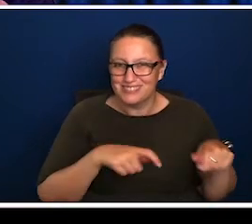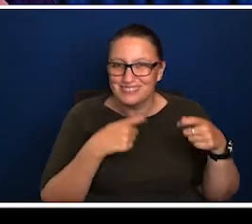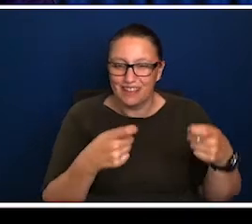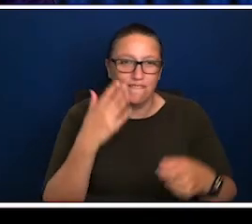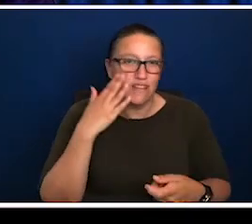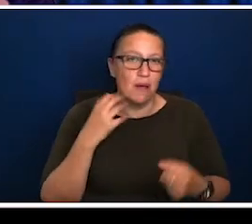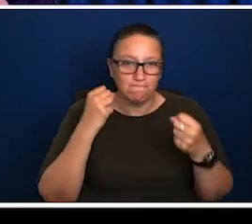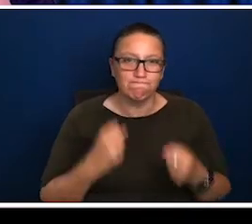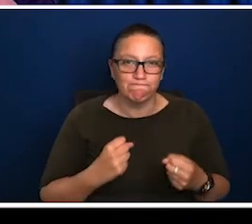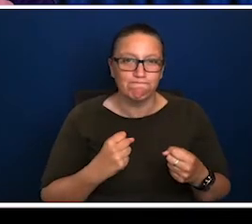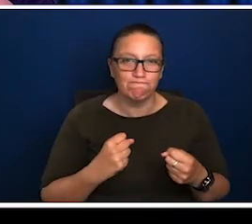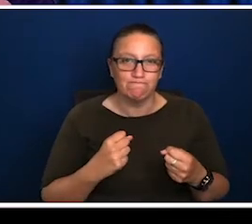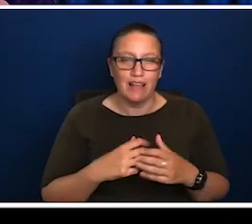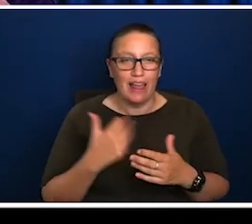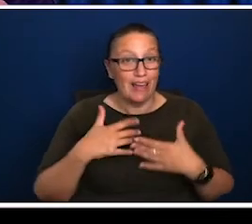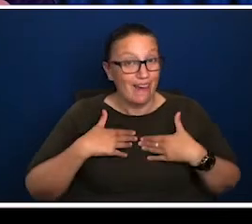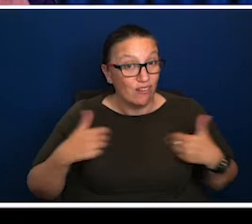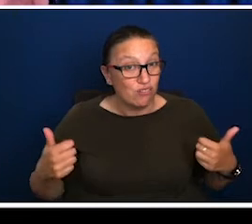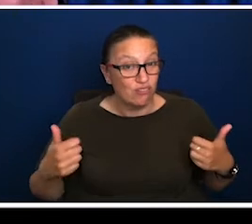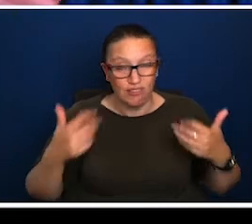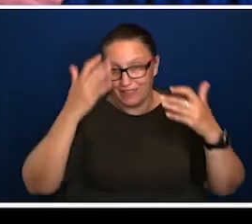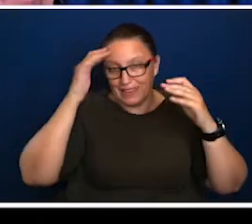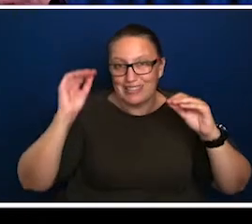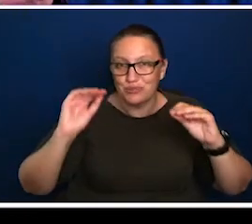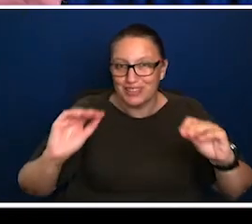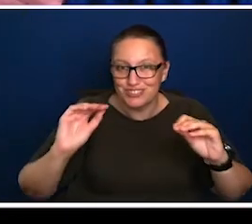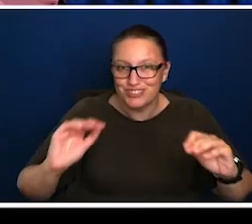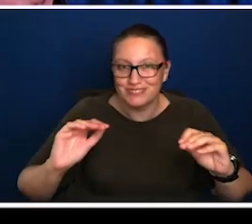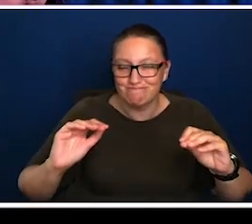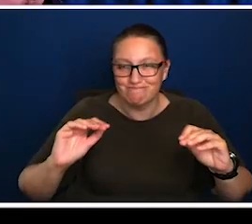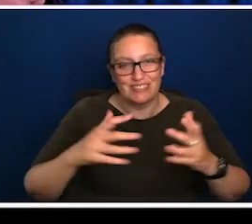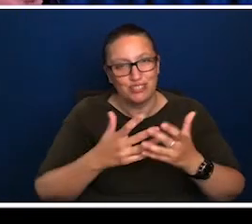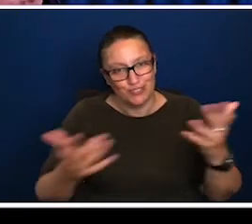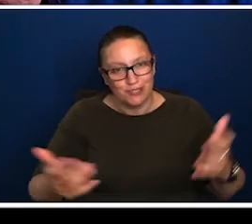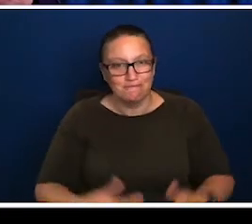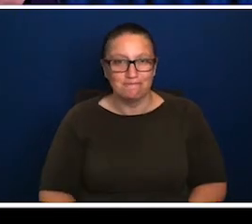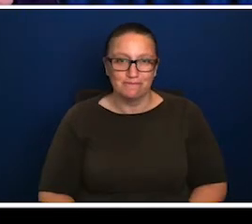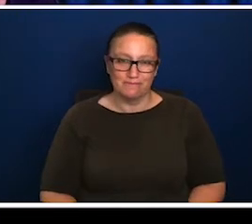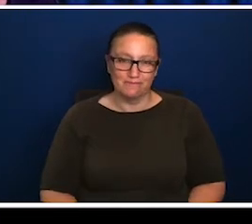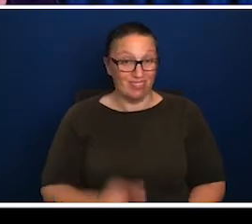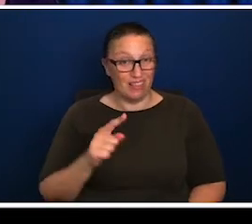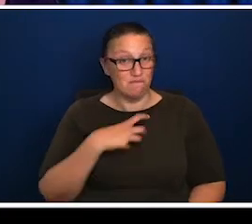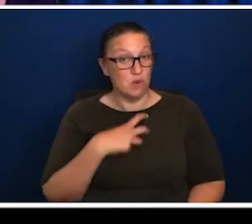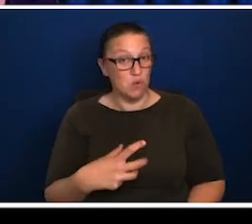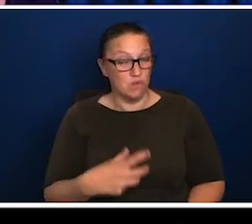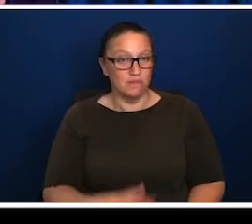ends of the economy, sort of female heavy sectors like health, education. And